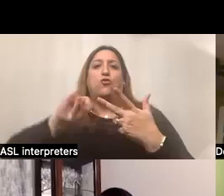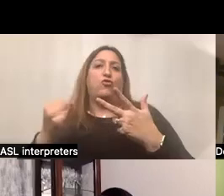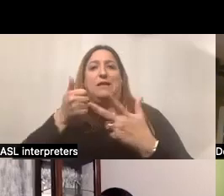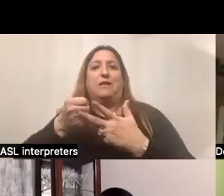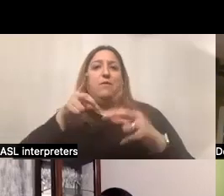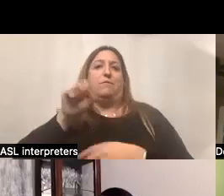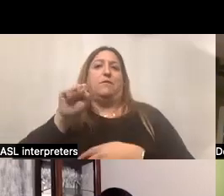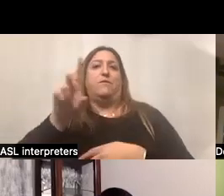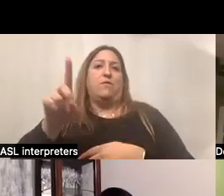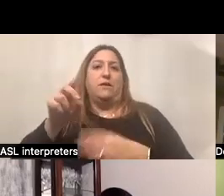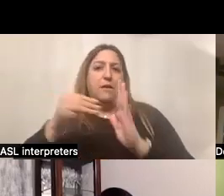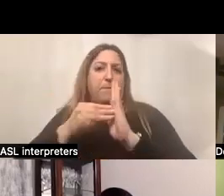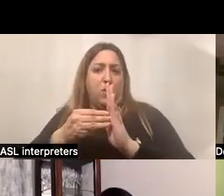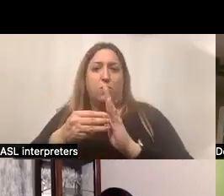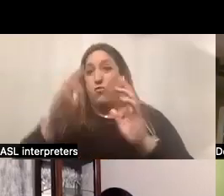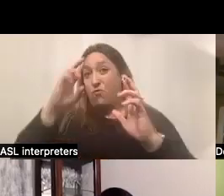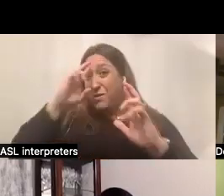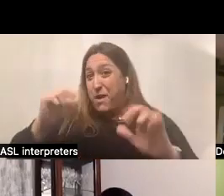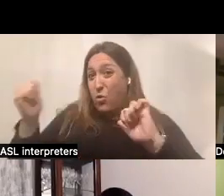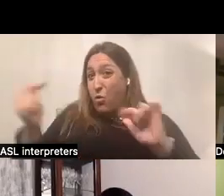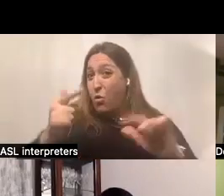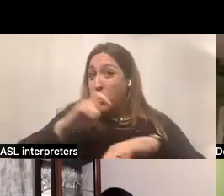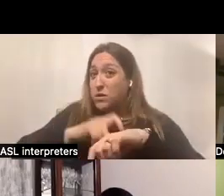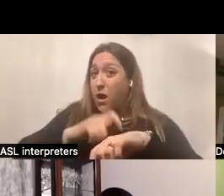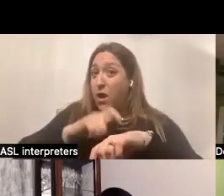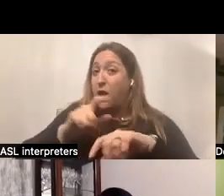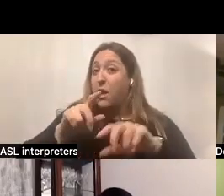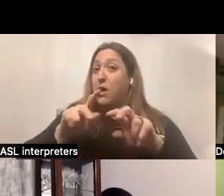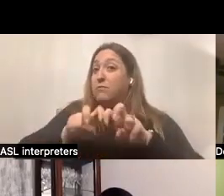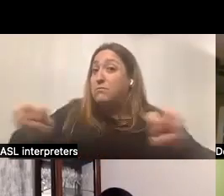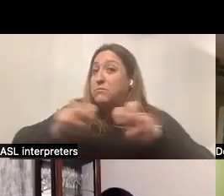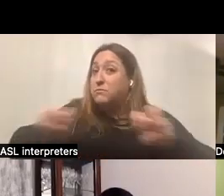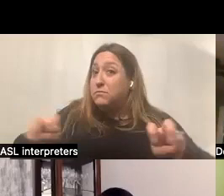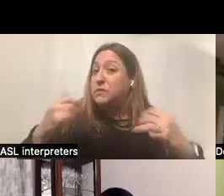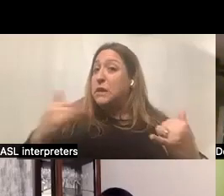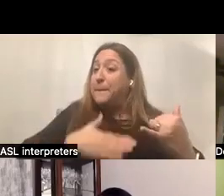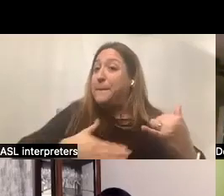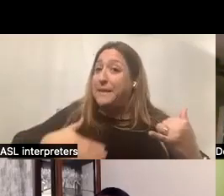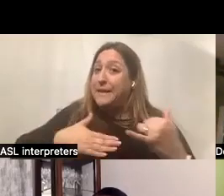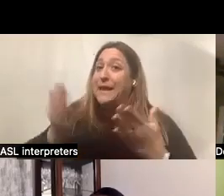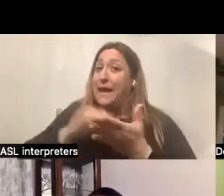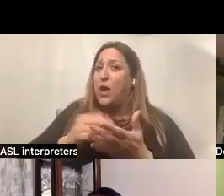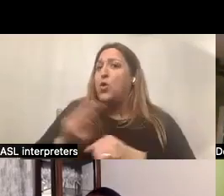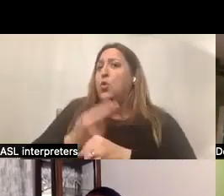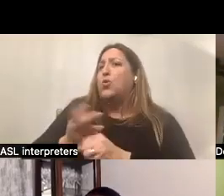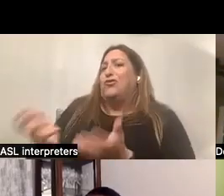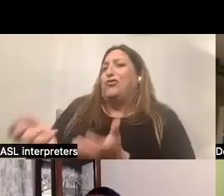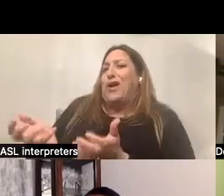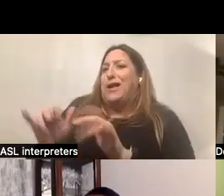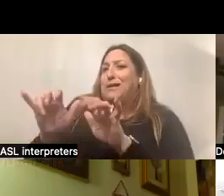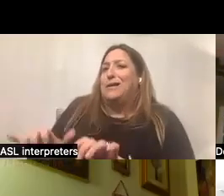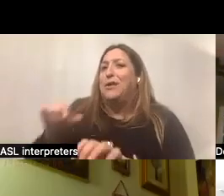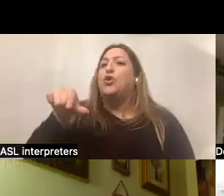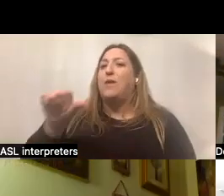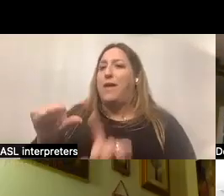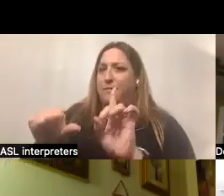to respect everyone's time and those participating as panelists tonight. So please, again, use the chat, use the Q&A, I should say,